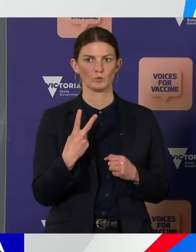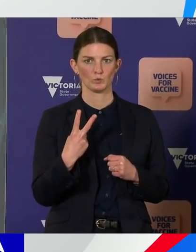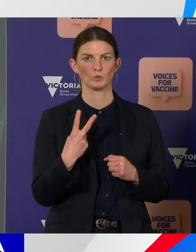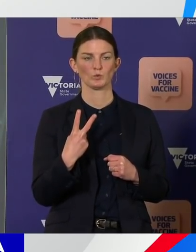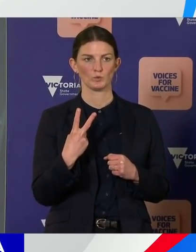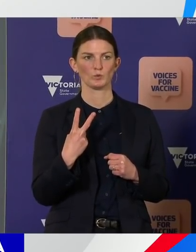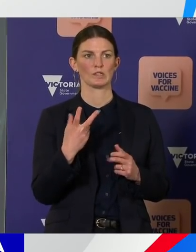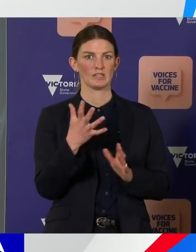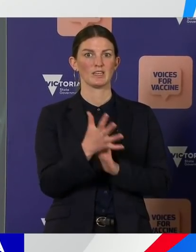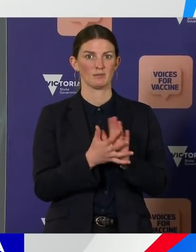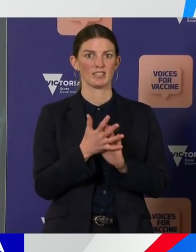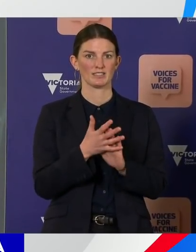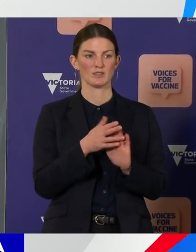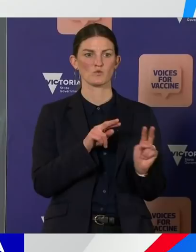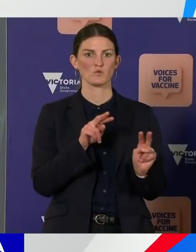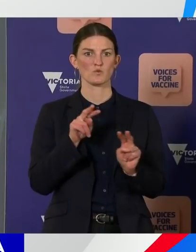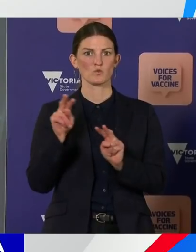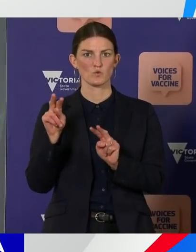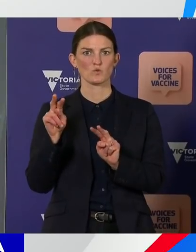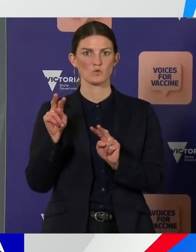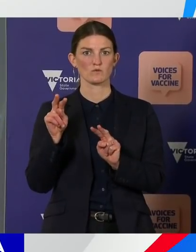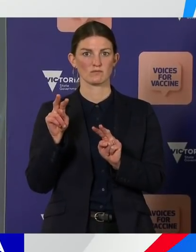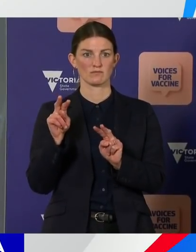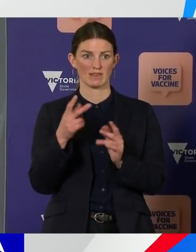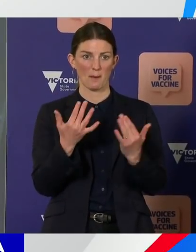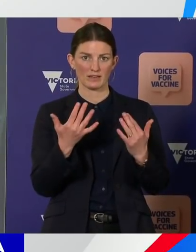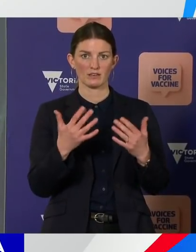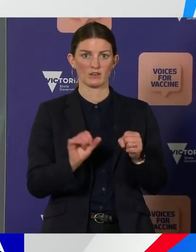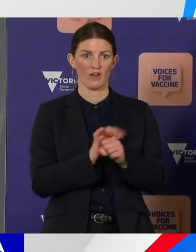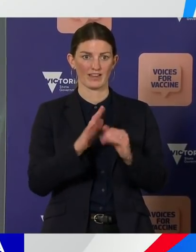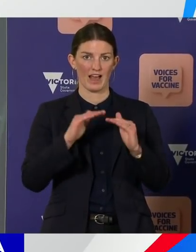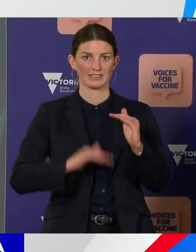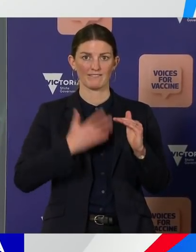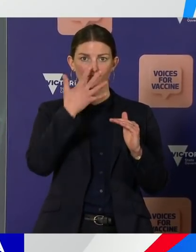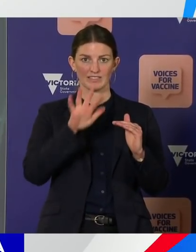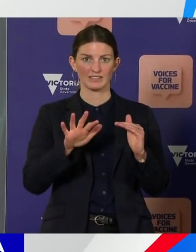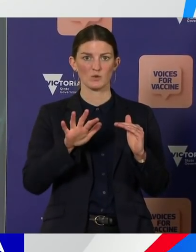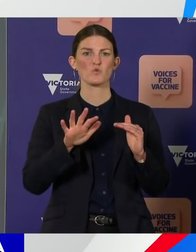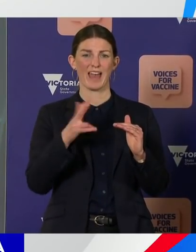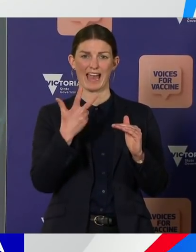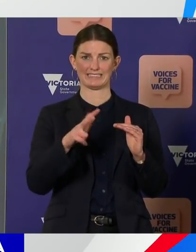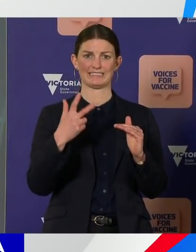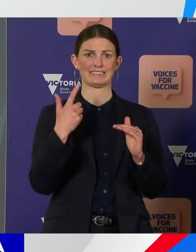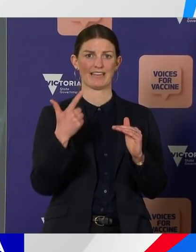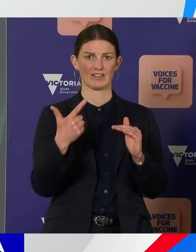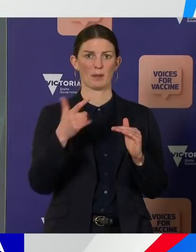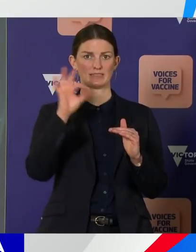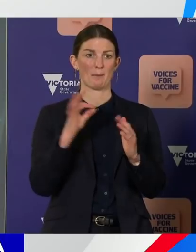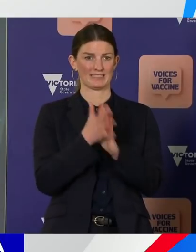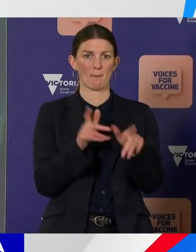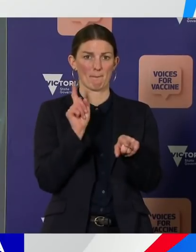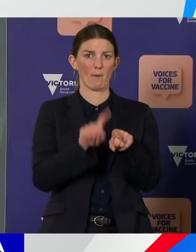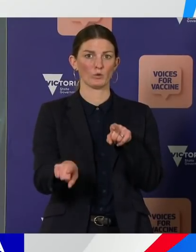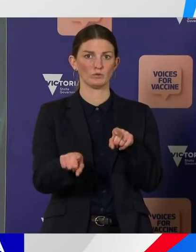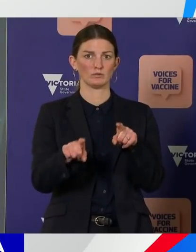cases under 50, 87% of those cases are